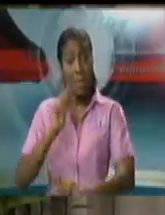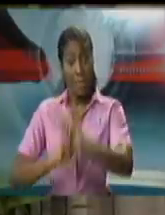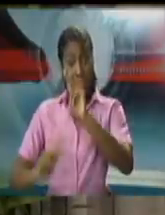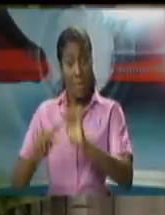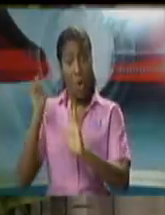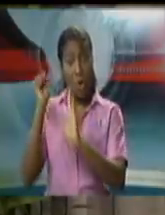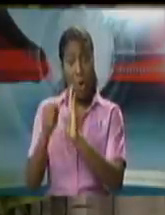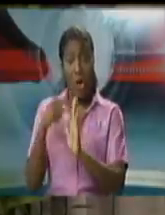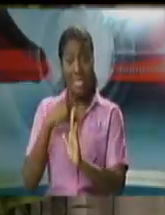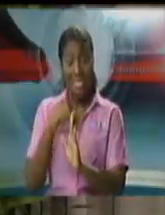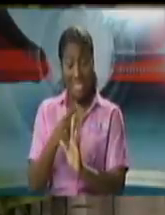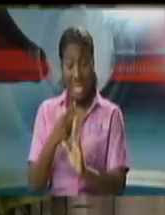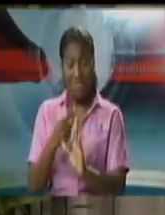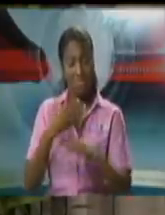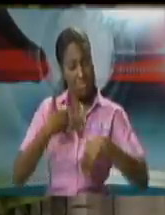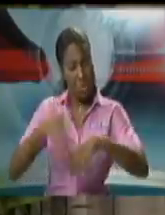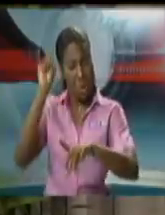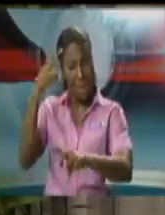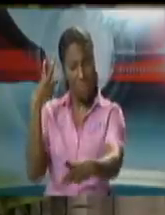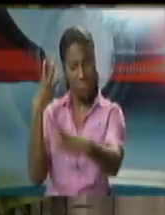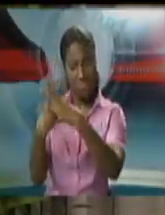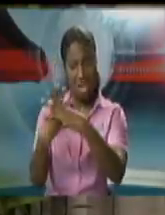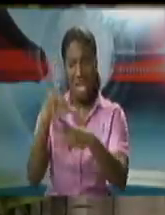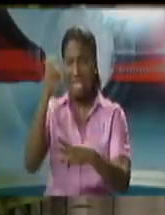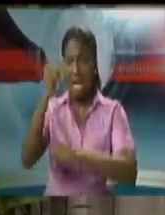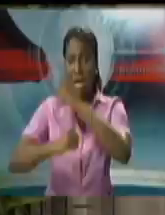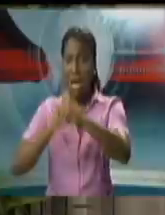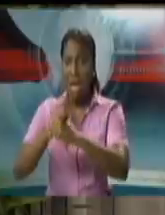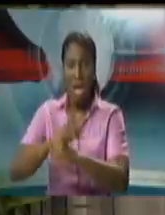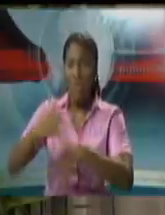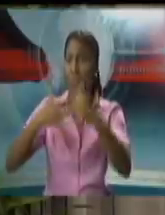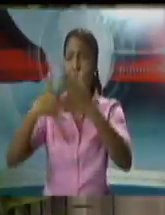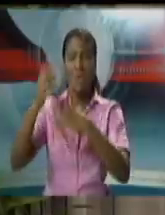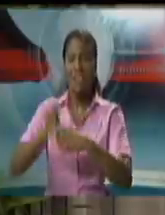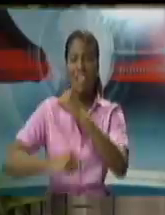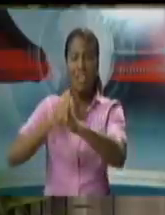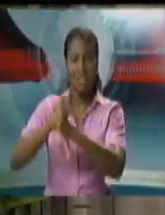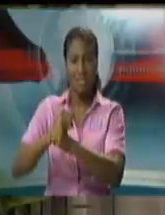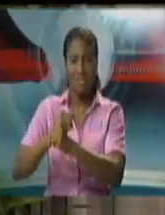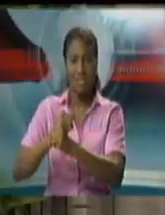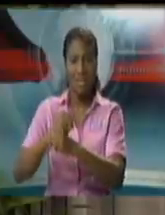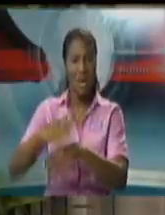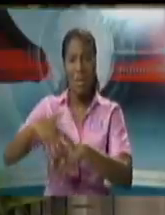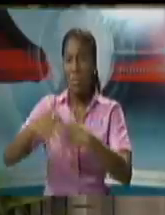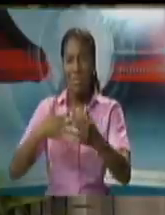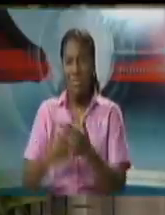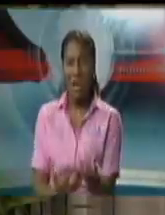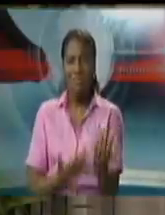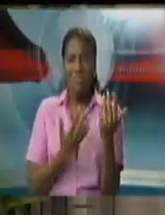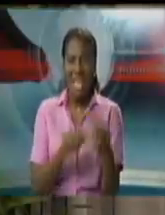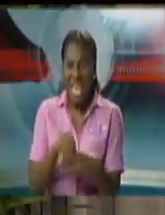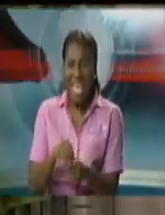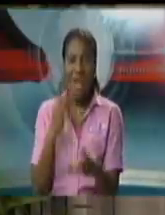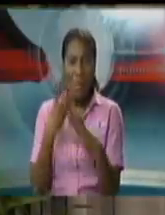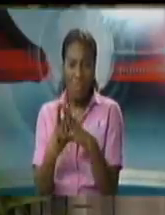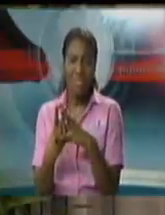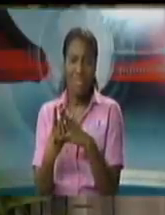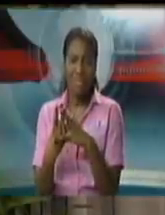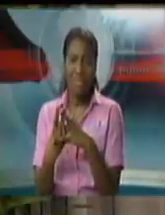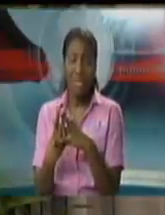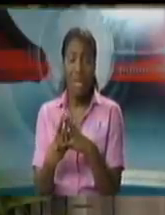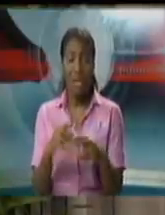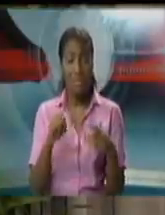entitled to the right for consideration of bail, or they may be serving sentences and coming to the end of their